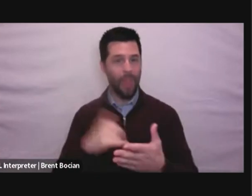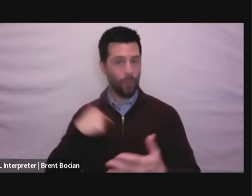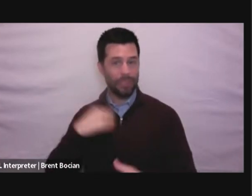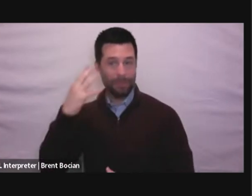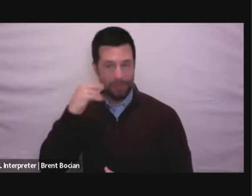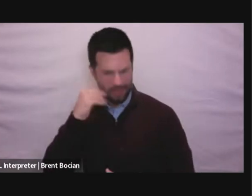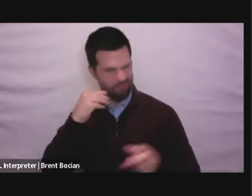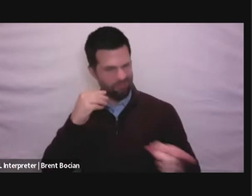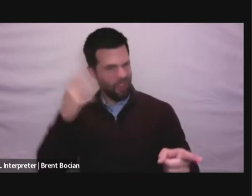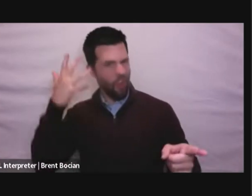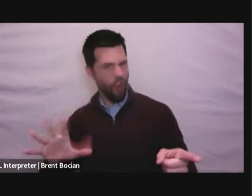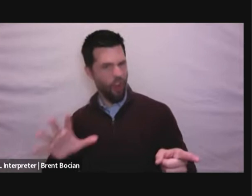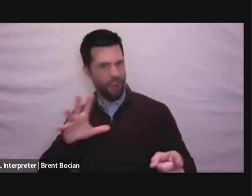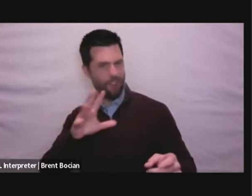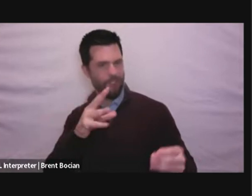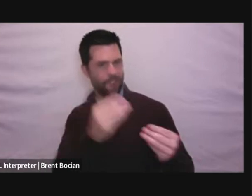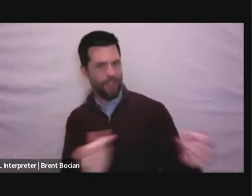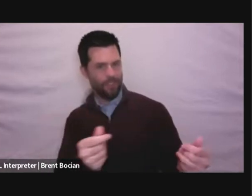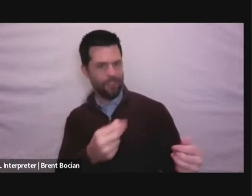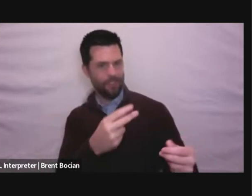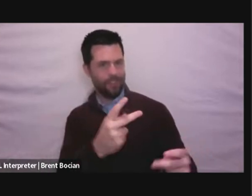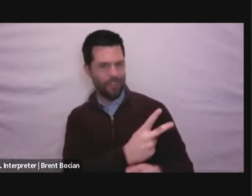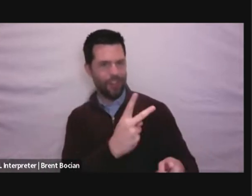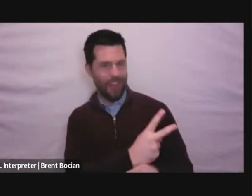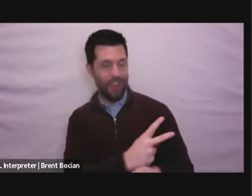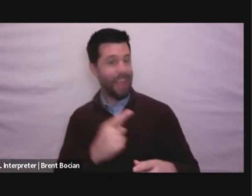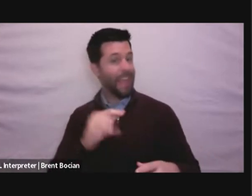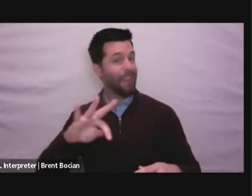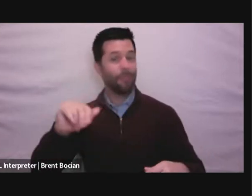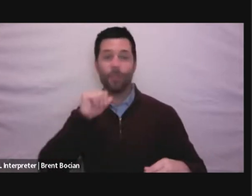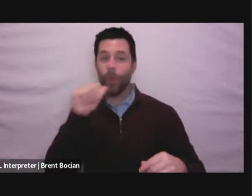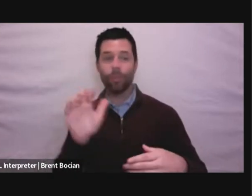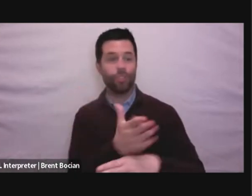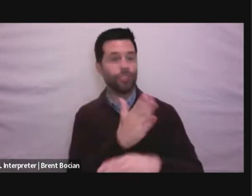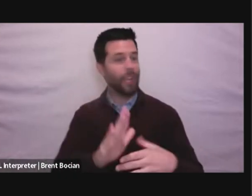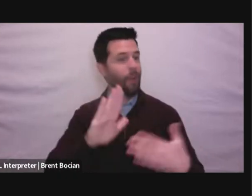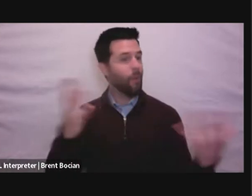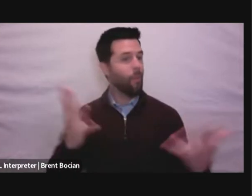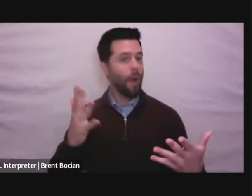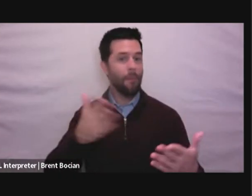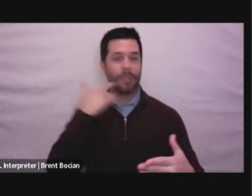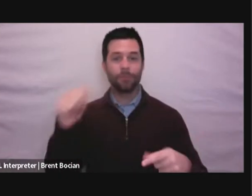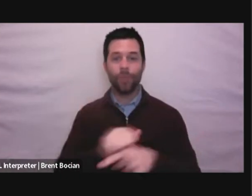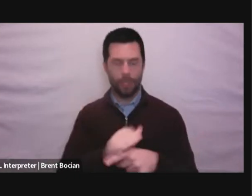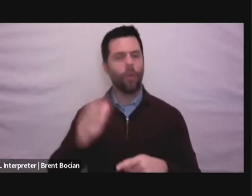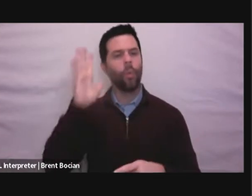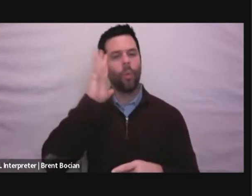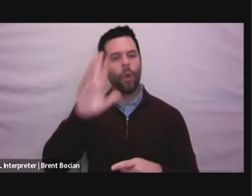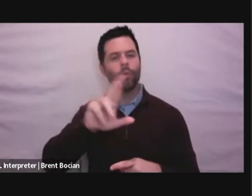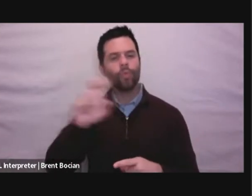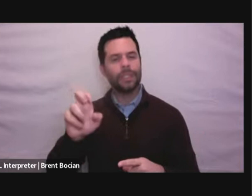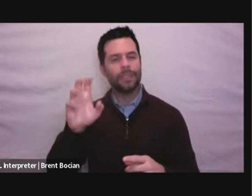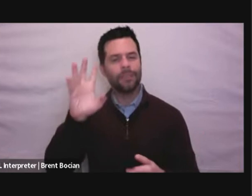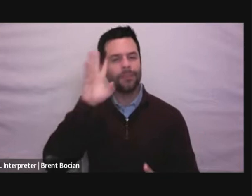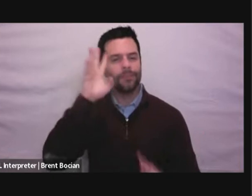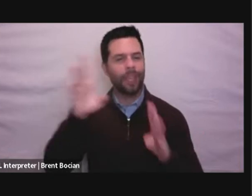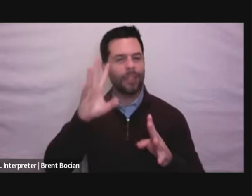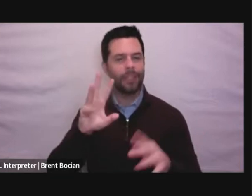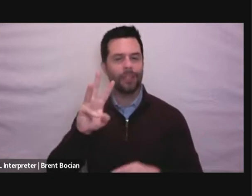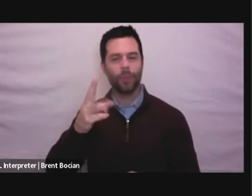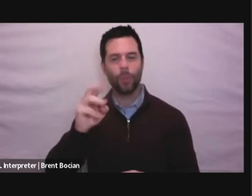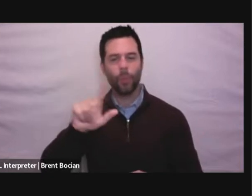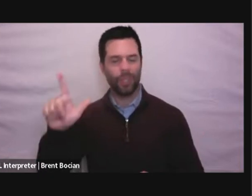we don't share that information, if we don't share those best practices, then we're constantly reinventing the wheel. And the power of bringing so many